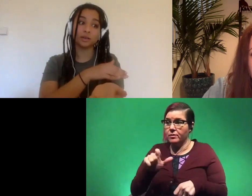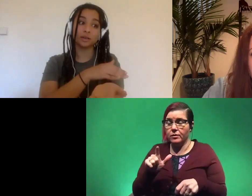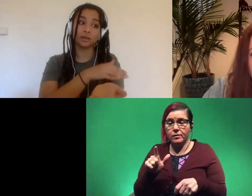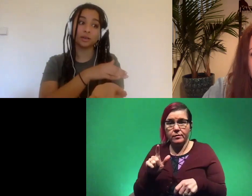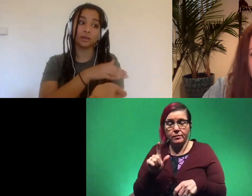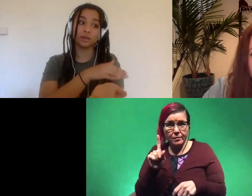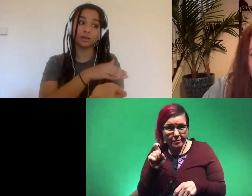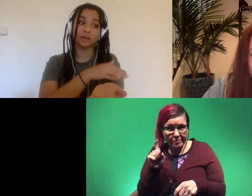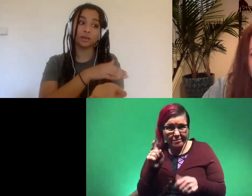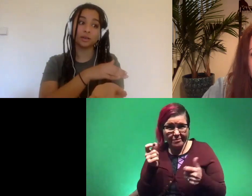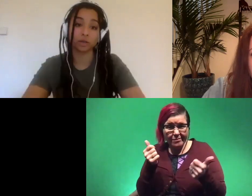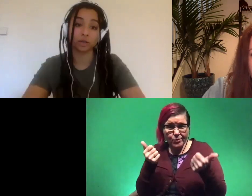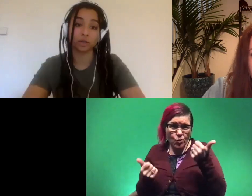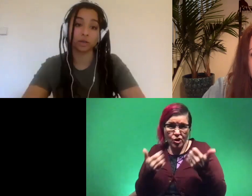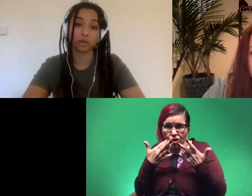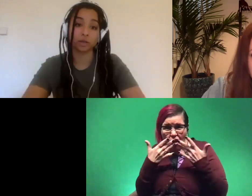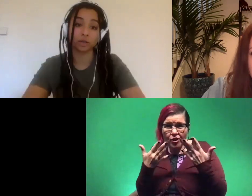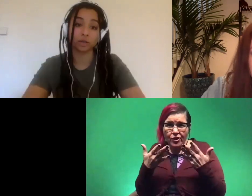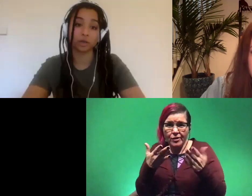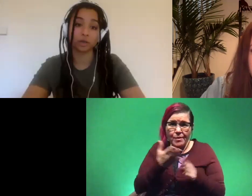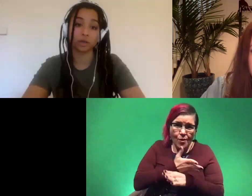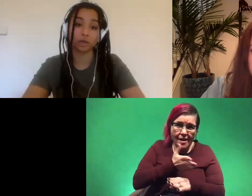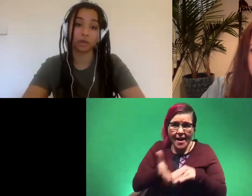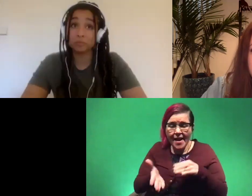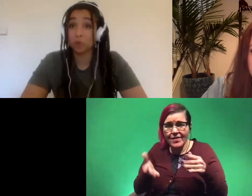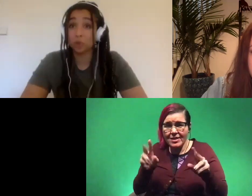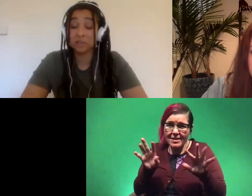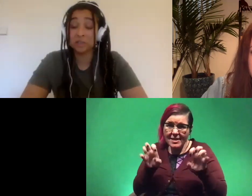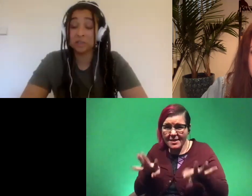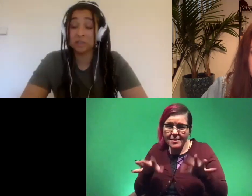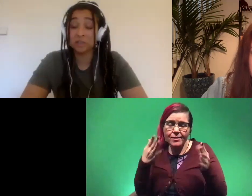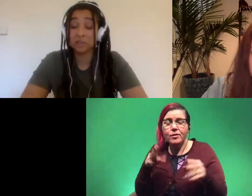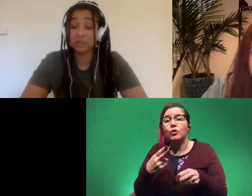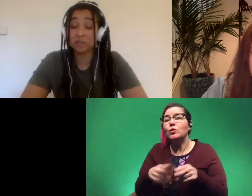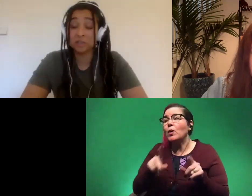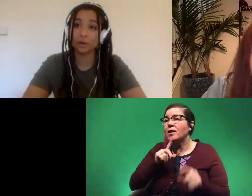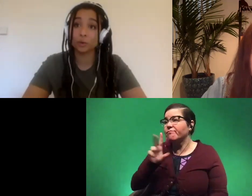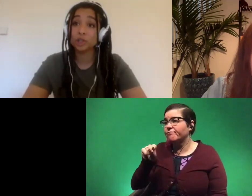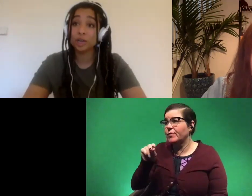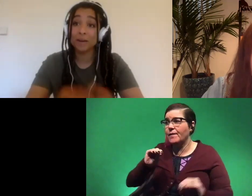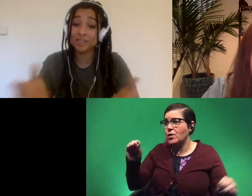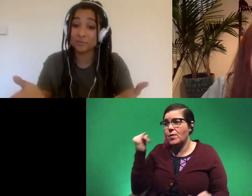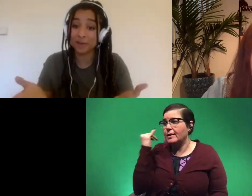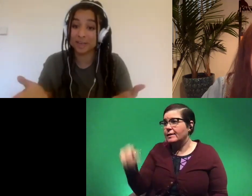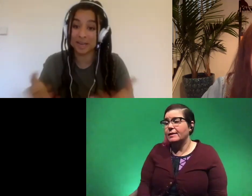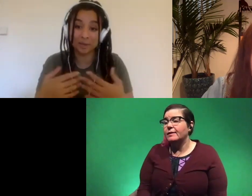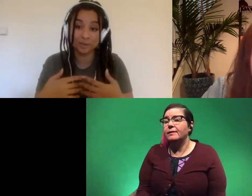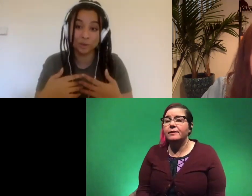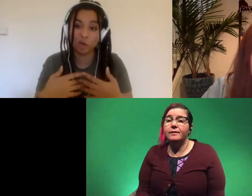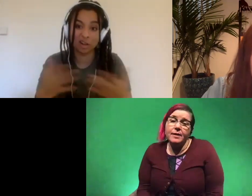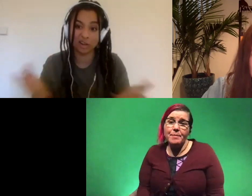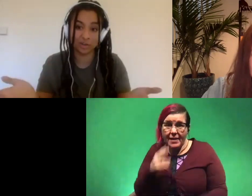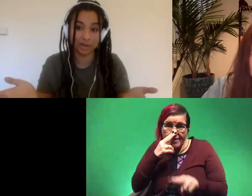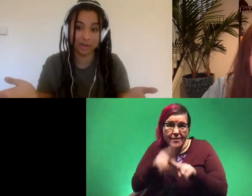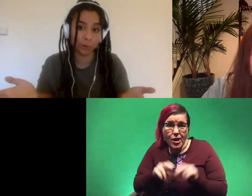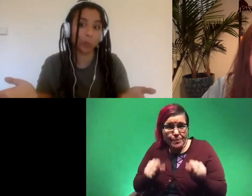changing our perception of what colors so the short answer is no we actually have no idea which kind of makes it fun because that means